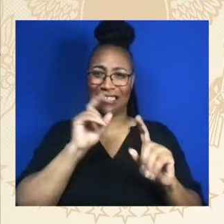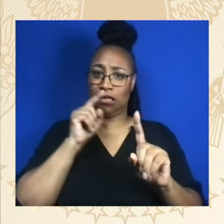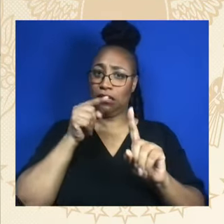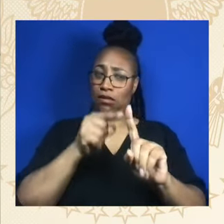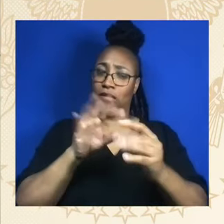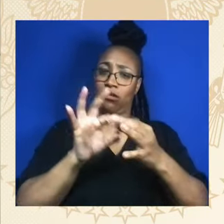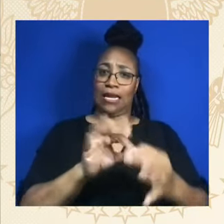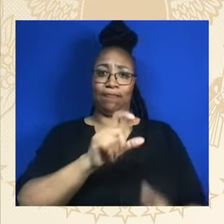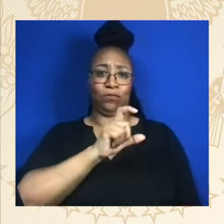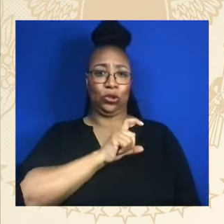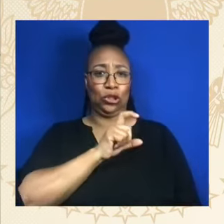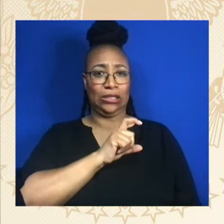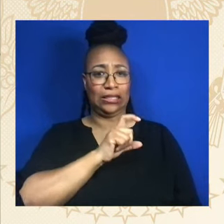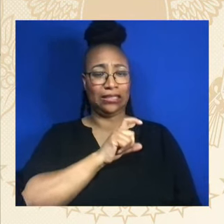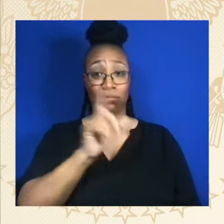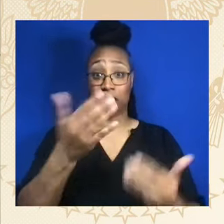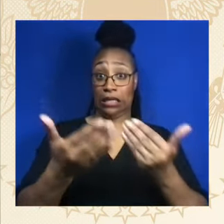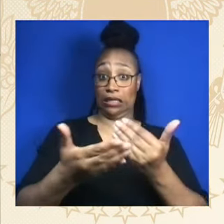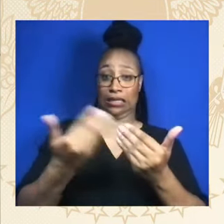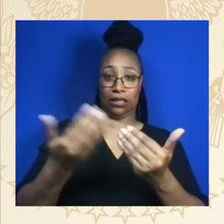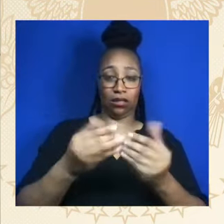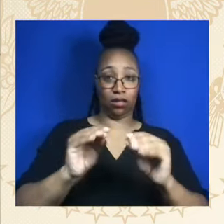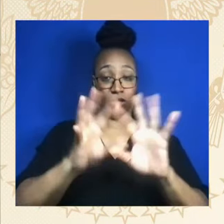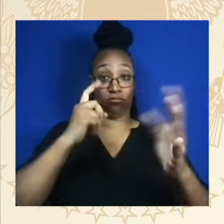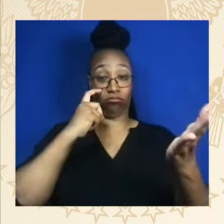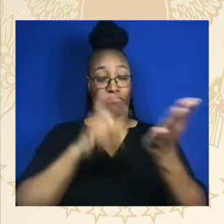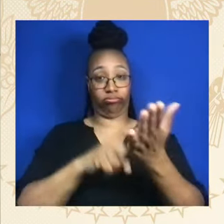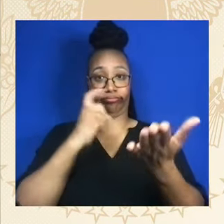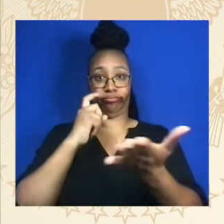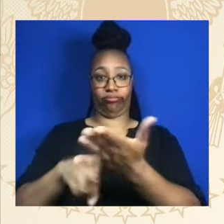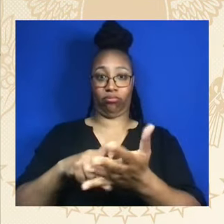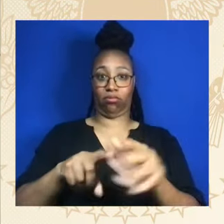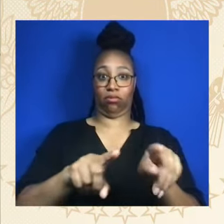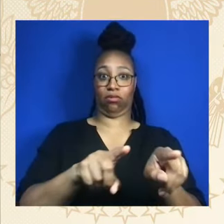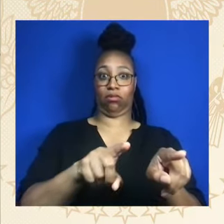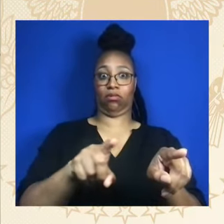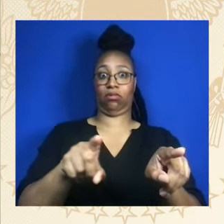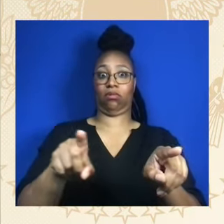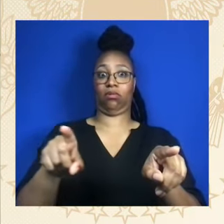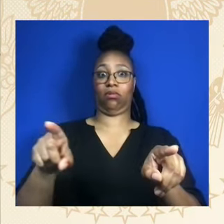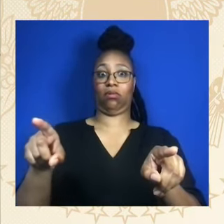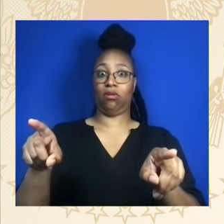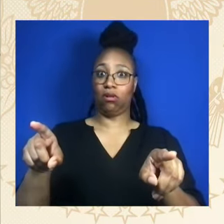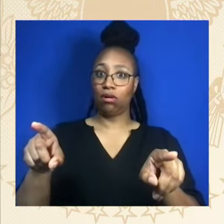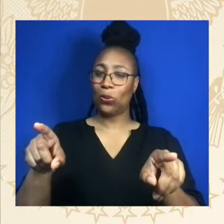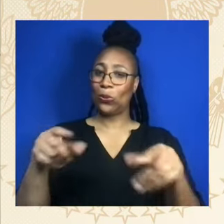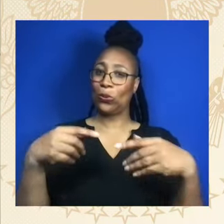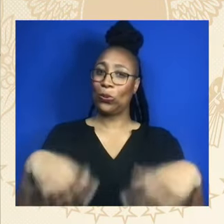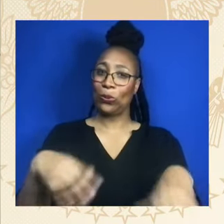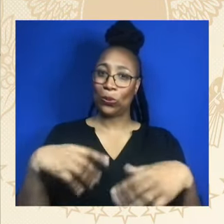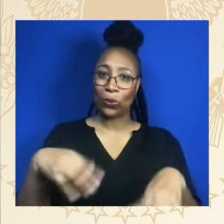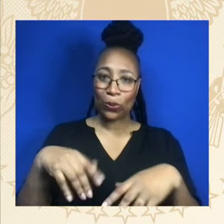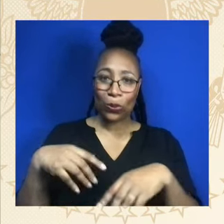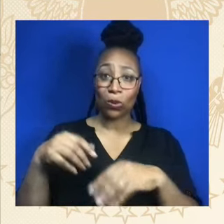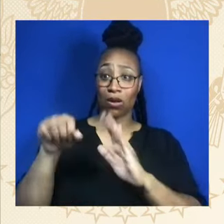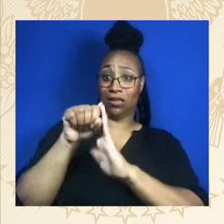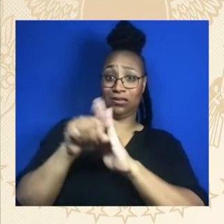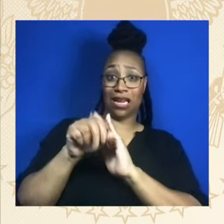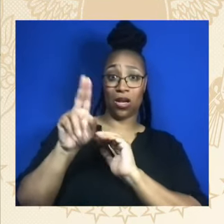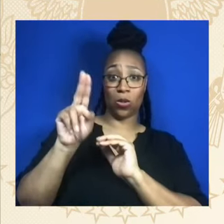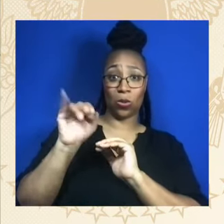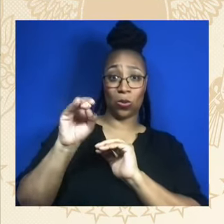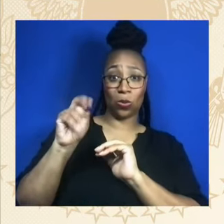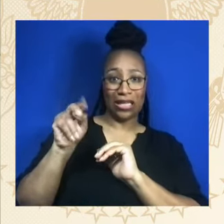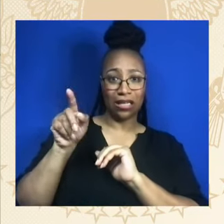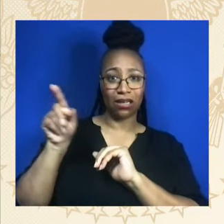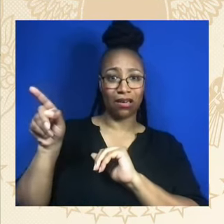with the Presidents of Tyree Nichols as our guest, his mom and dad, we need Congress to come together